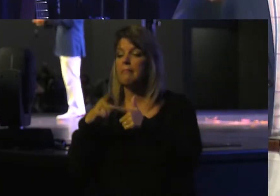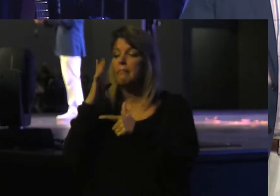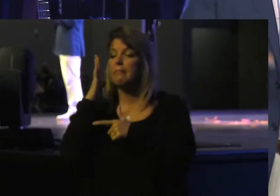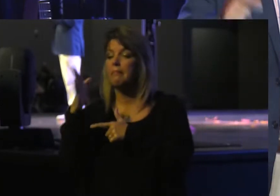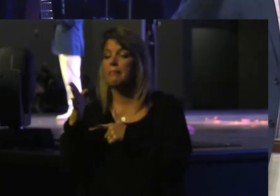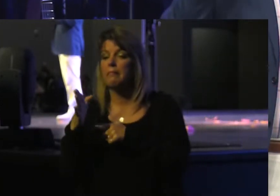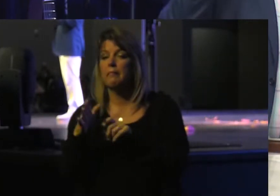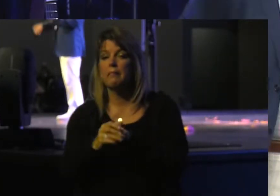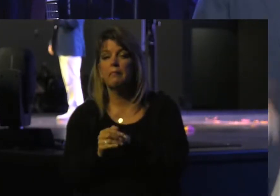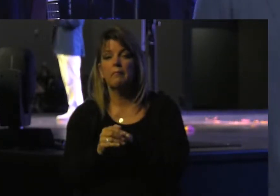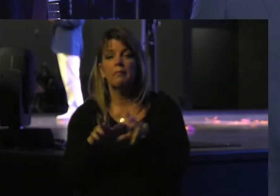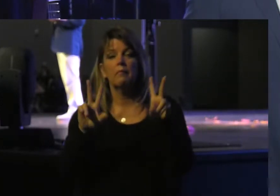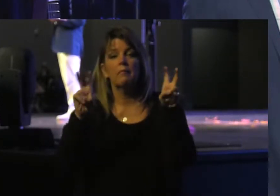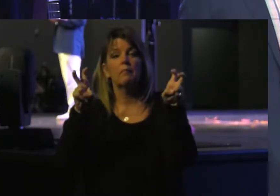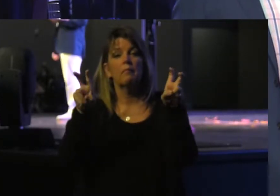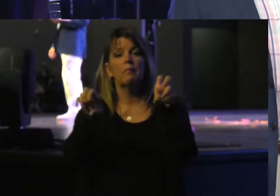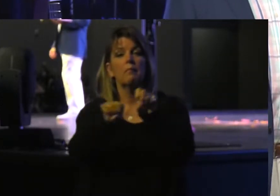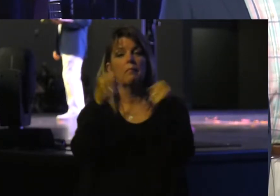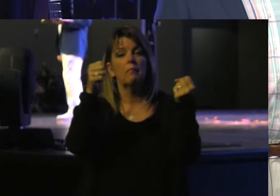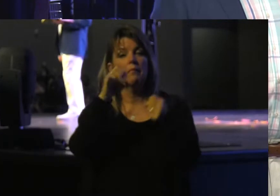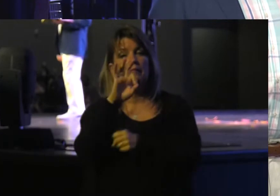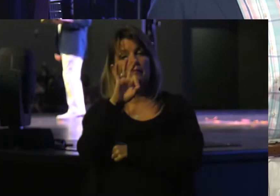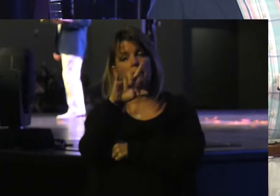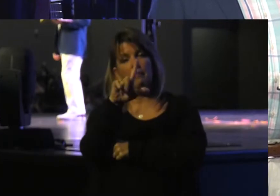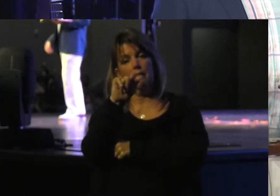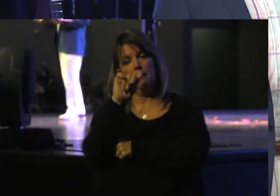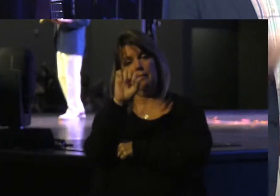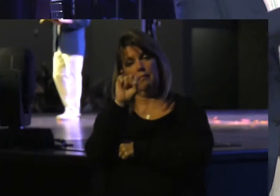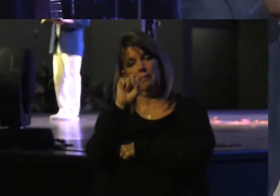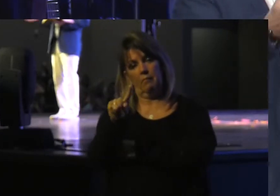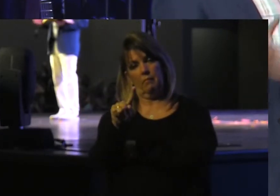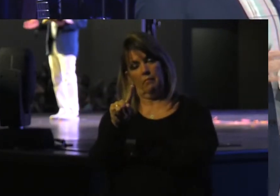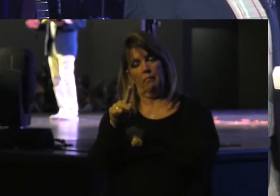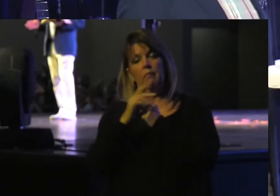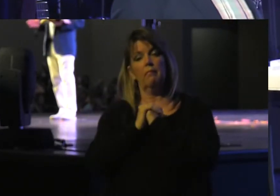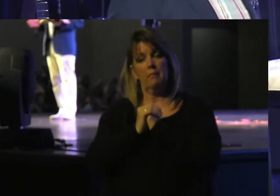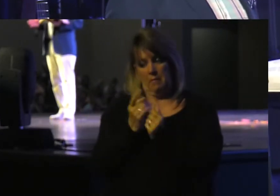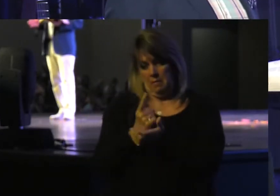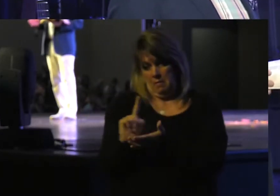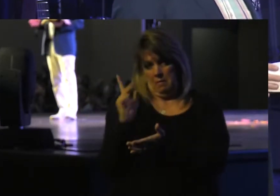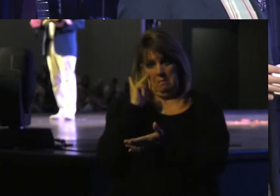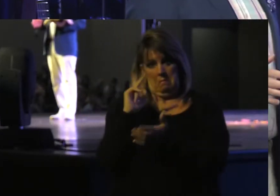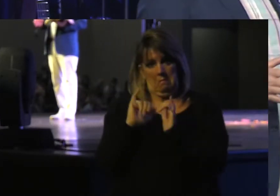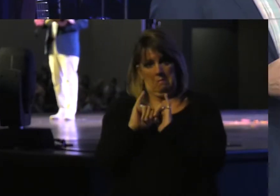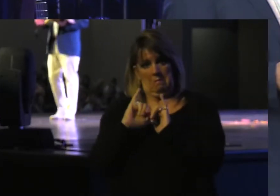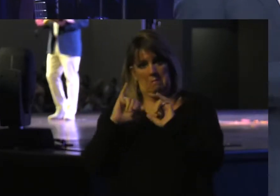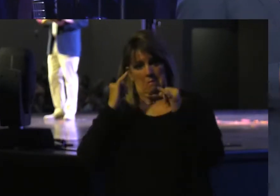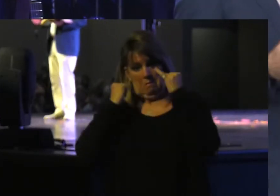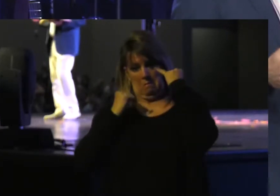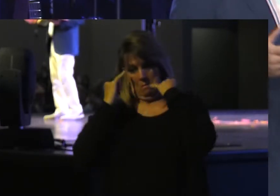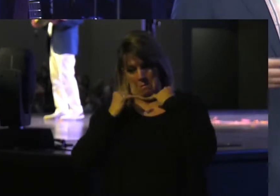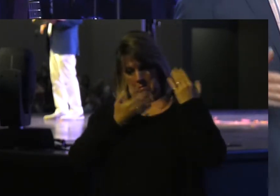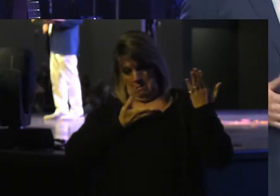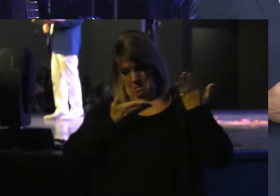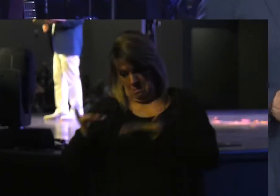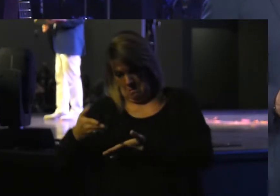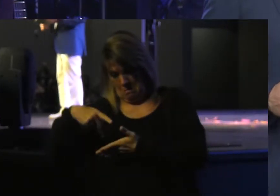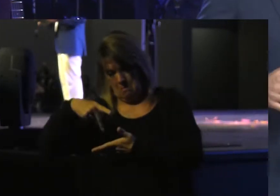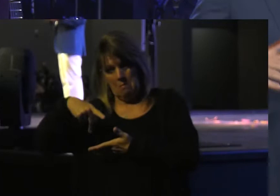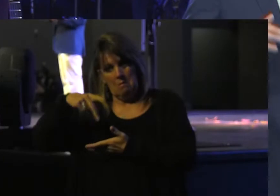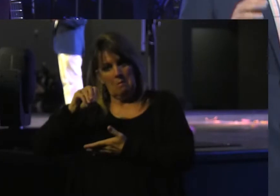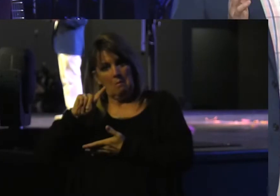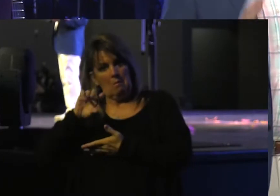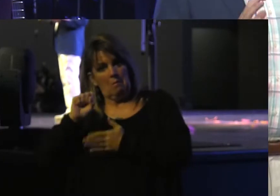break the flask. So last week we saw how Jeremiah was taken to the potter's house